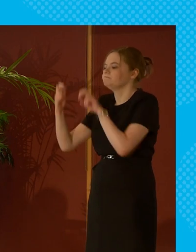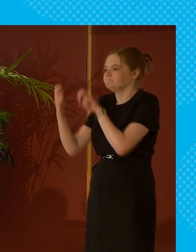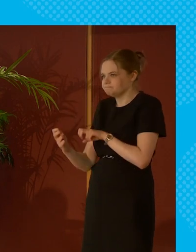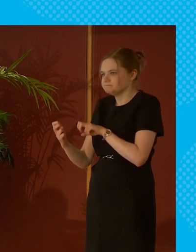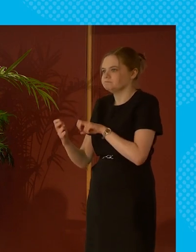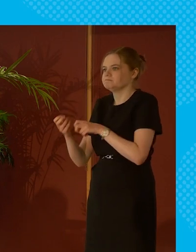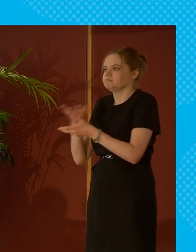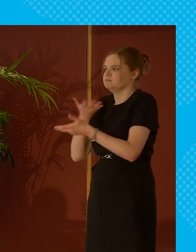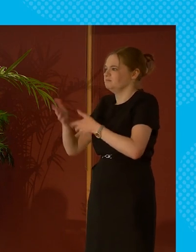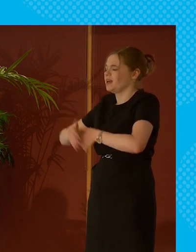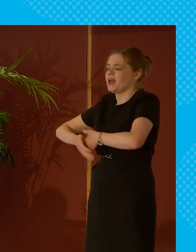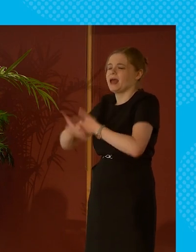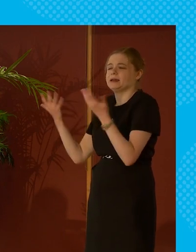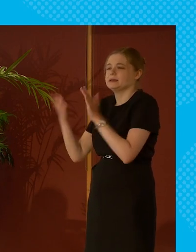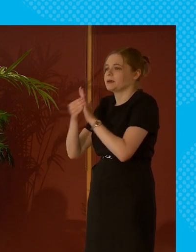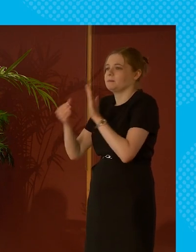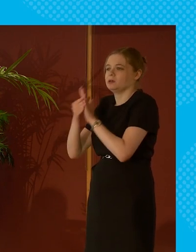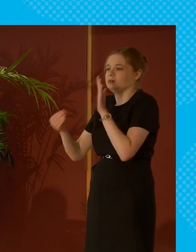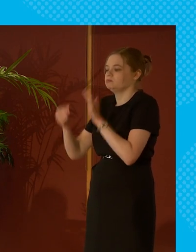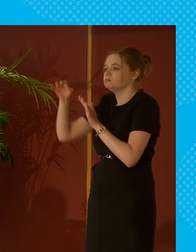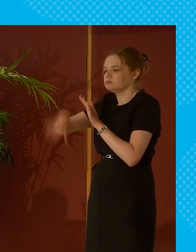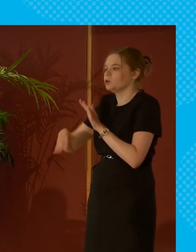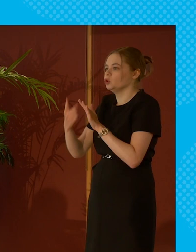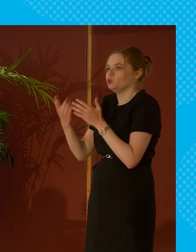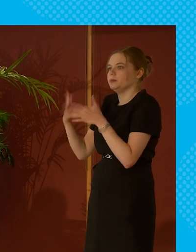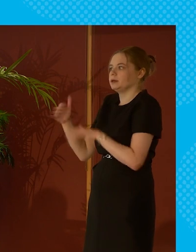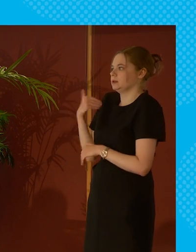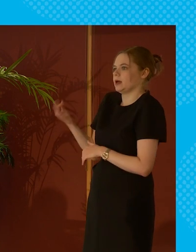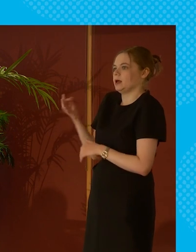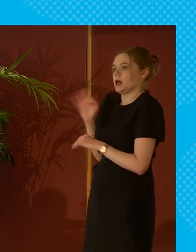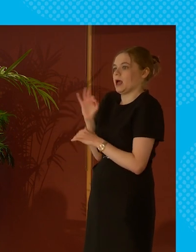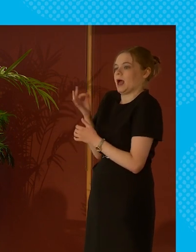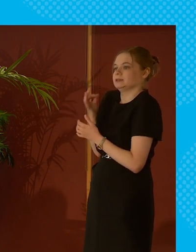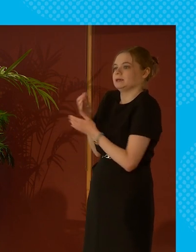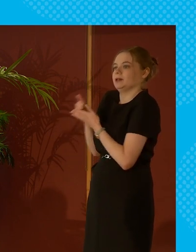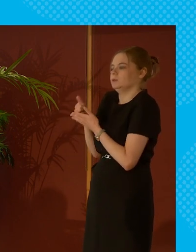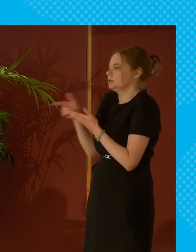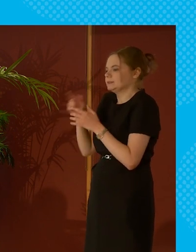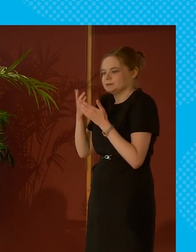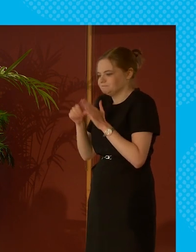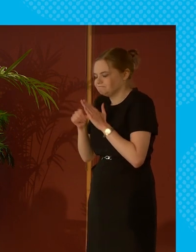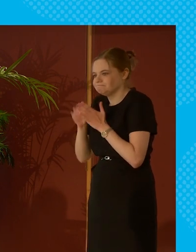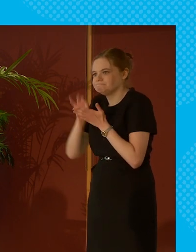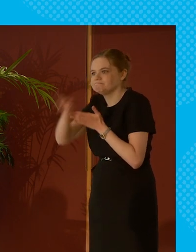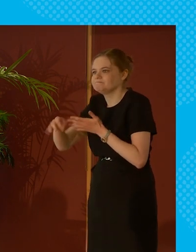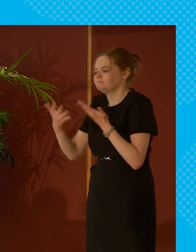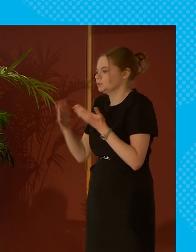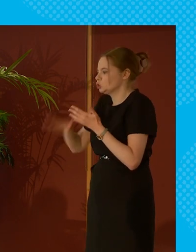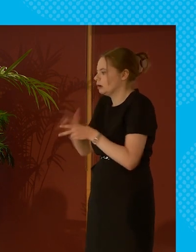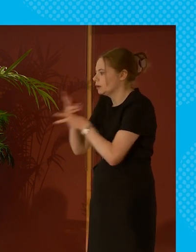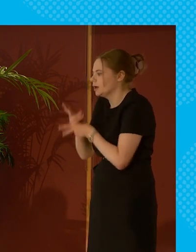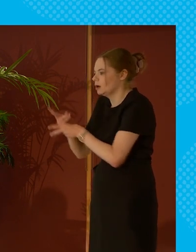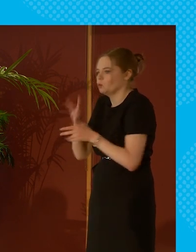take almost any example of someone who walks through your door for help and says you know they're struggling to make ends meet struggling to get